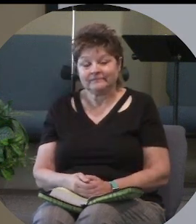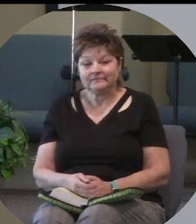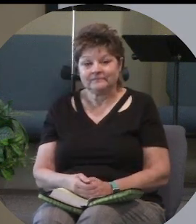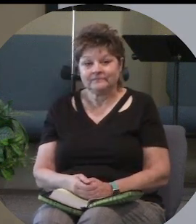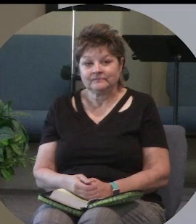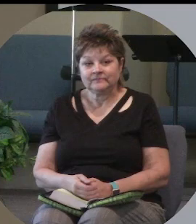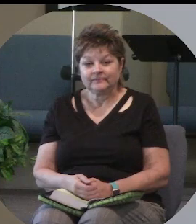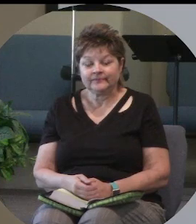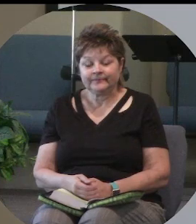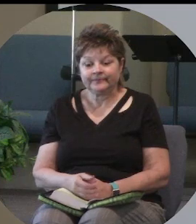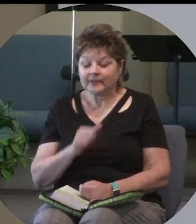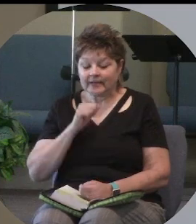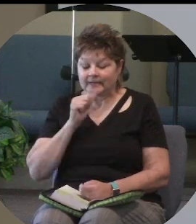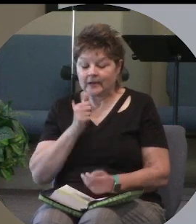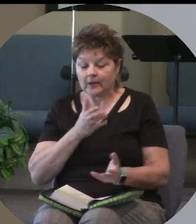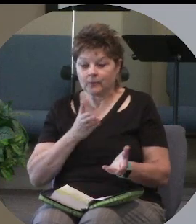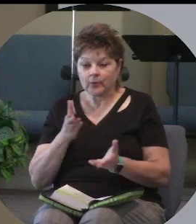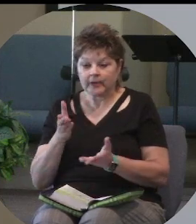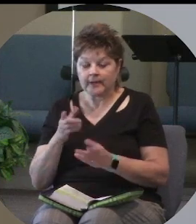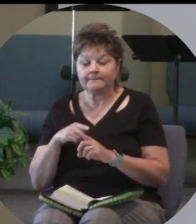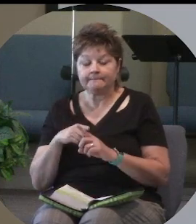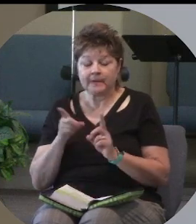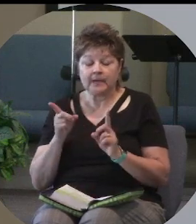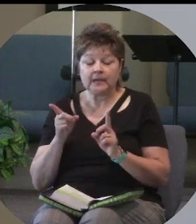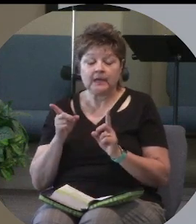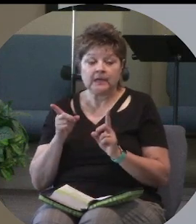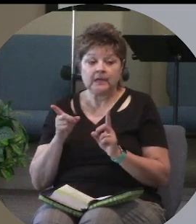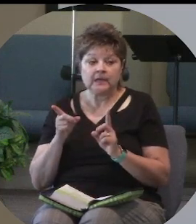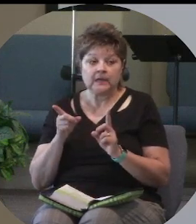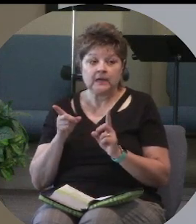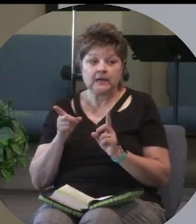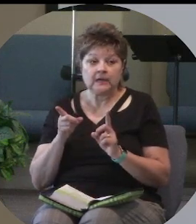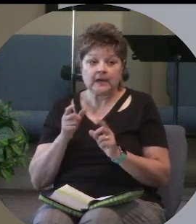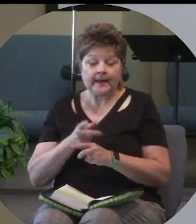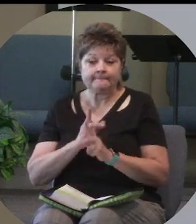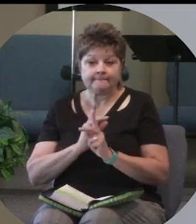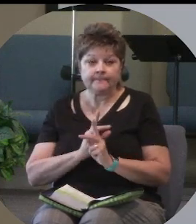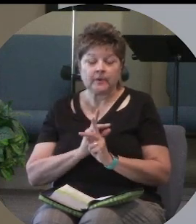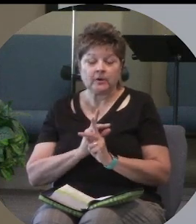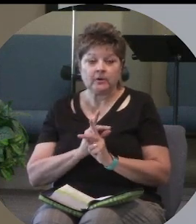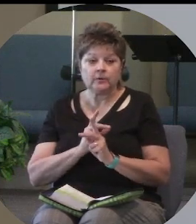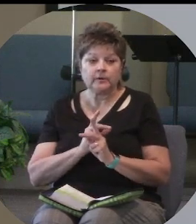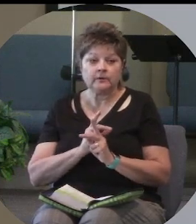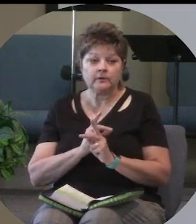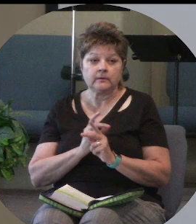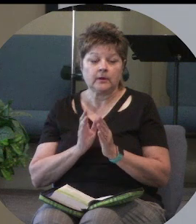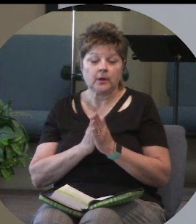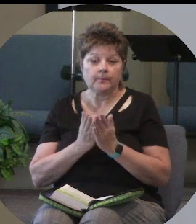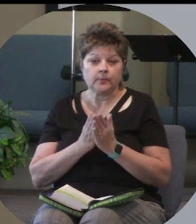And I didn't bring it, but I borrowed a book from the book table.